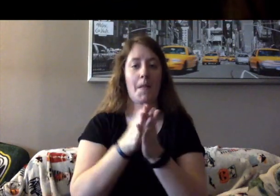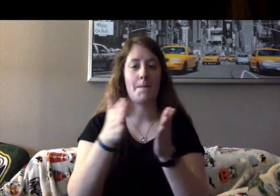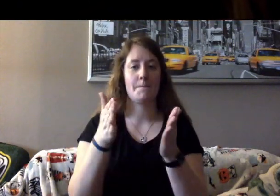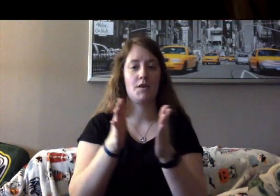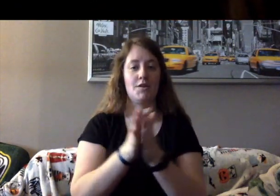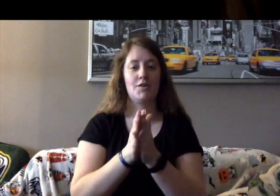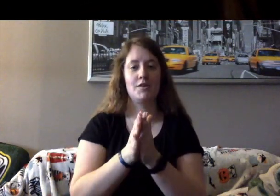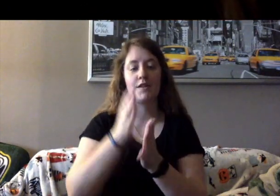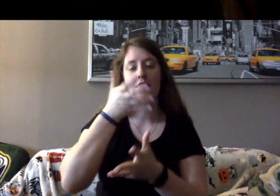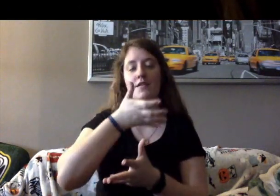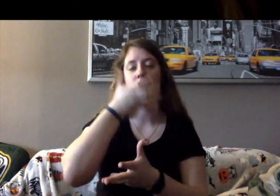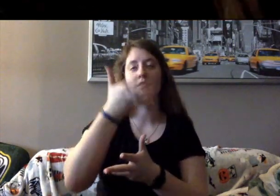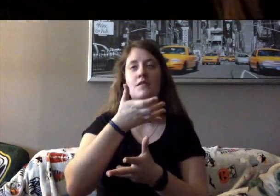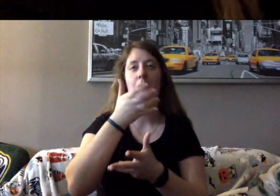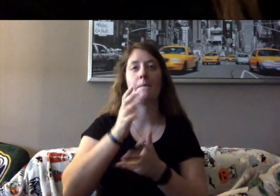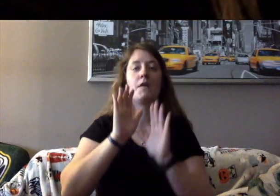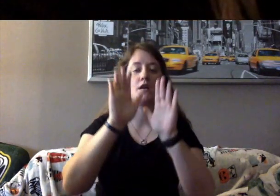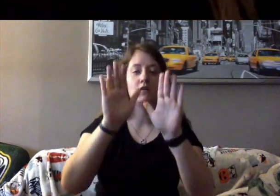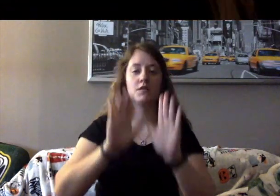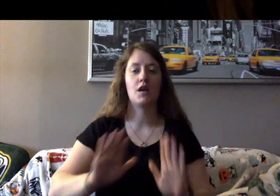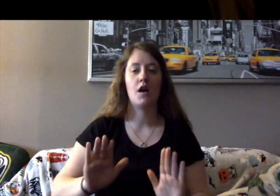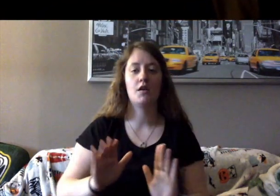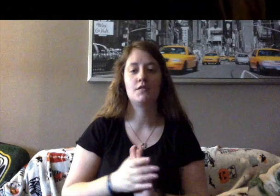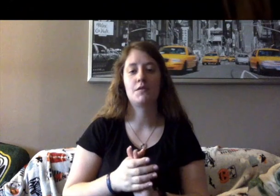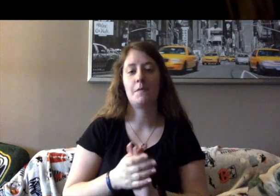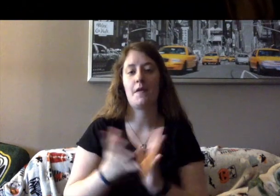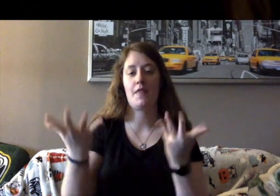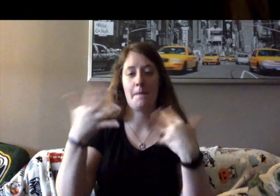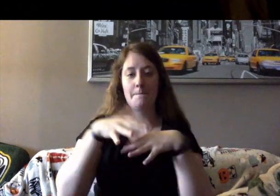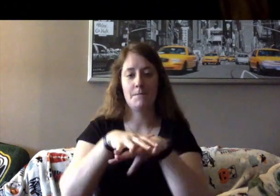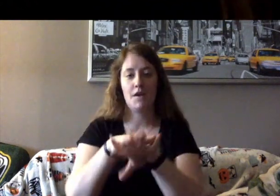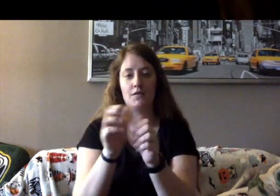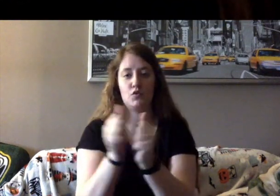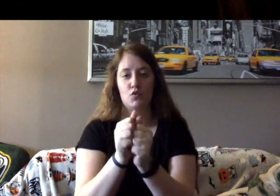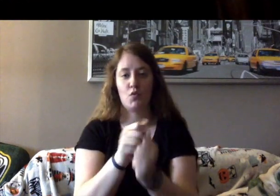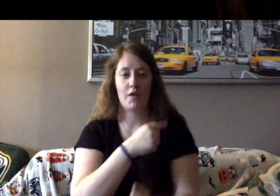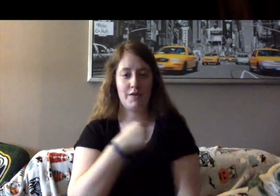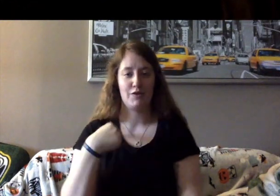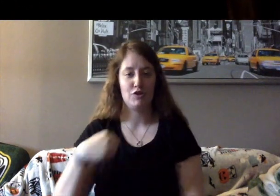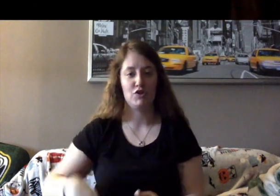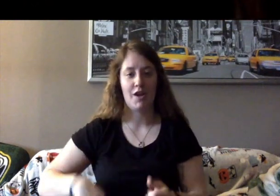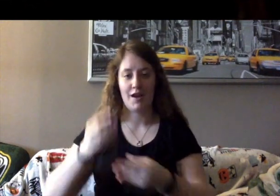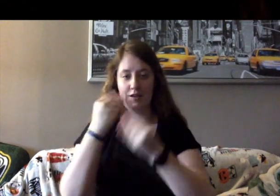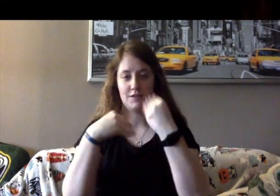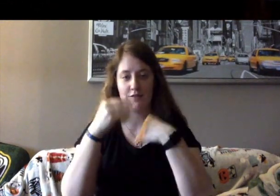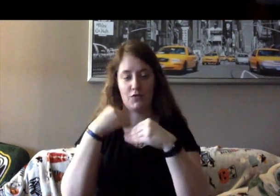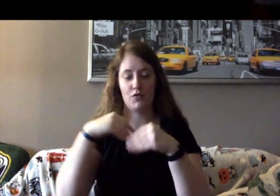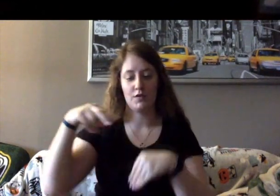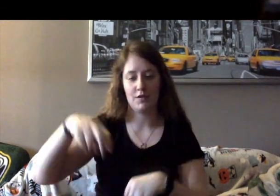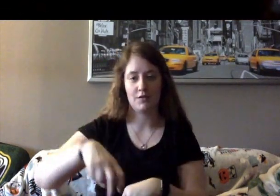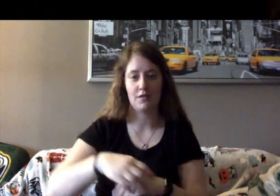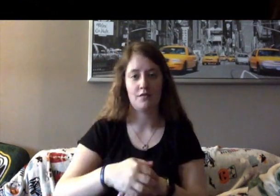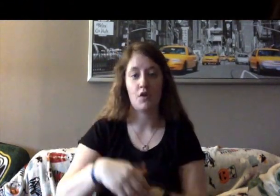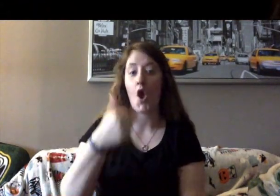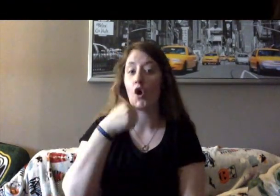from the Chinese restaurant downstairs. Delicious. A girl could be anything.